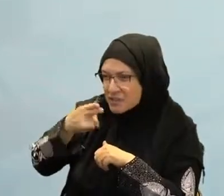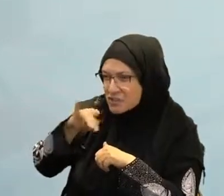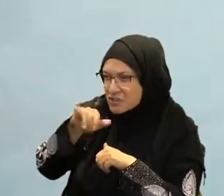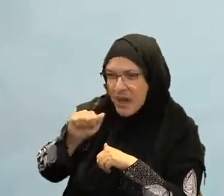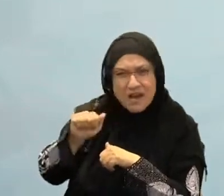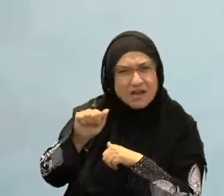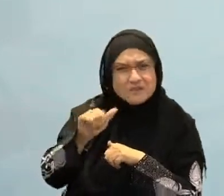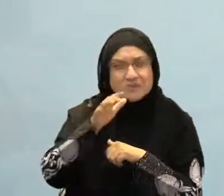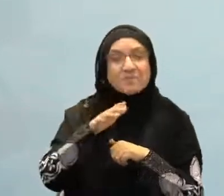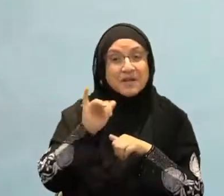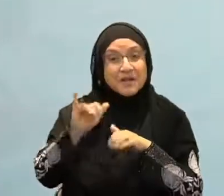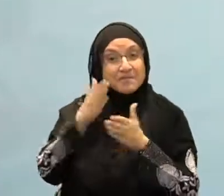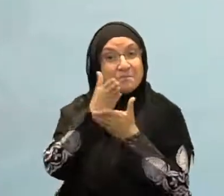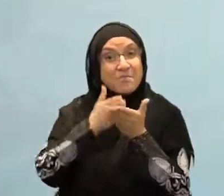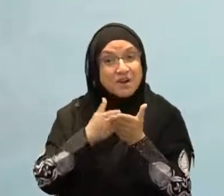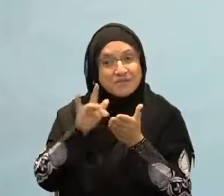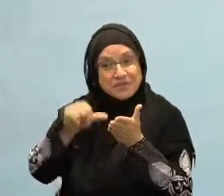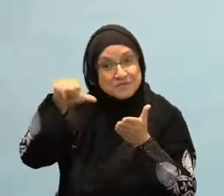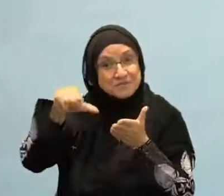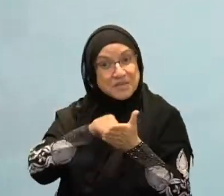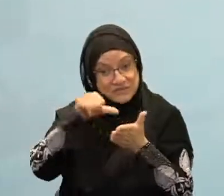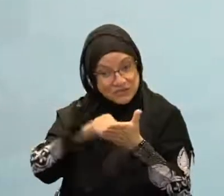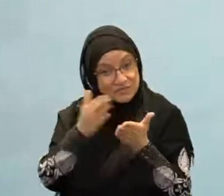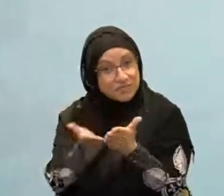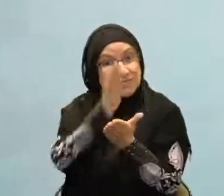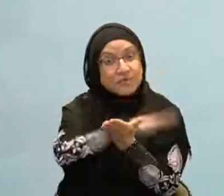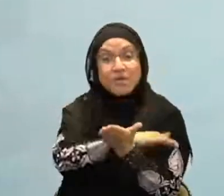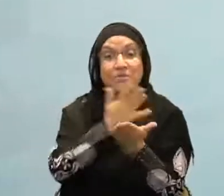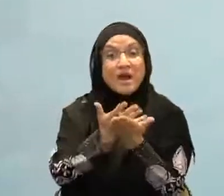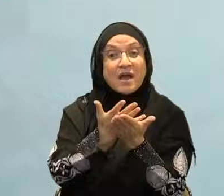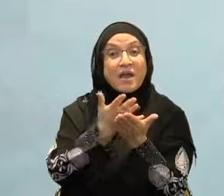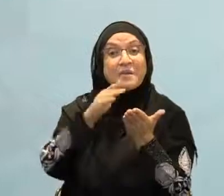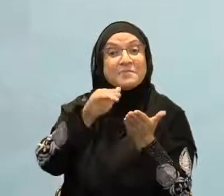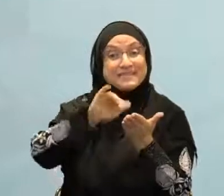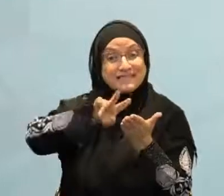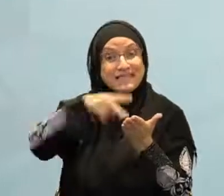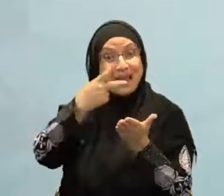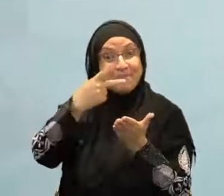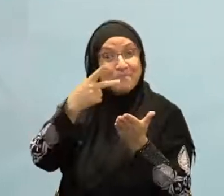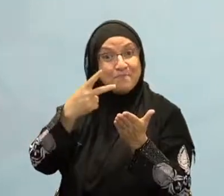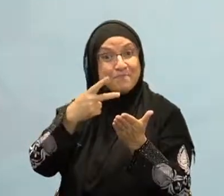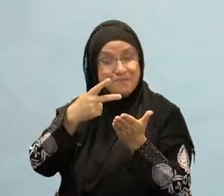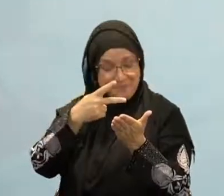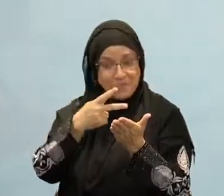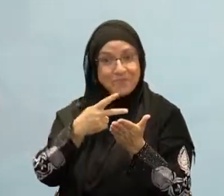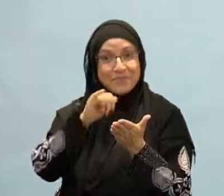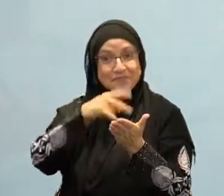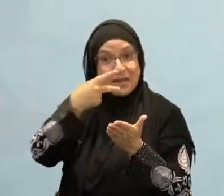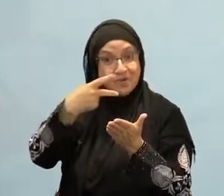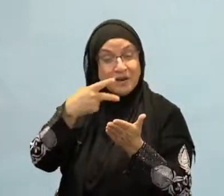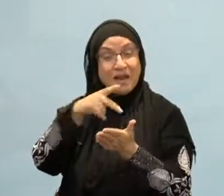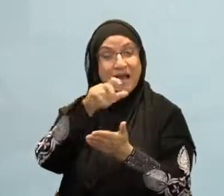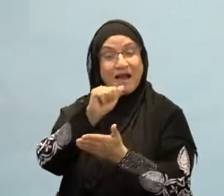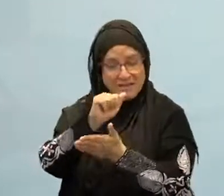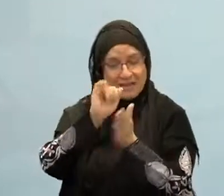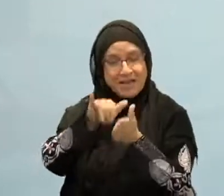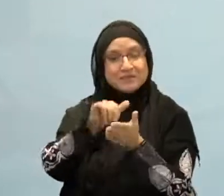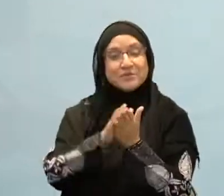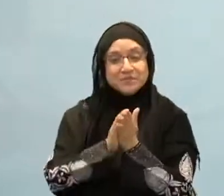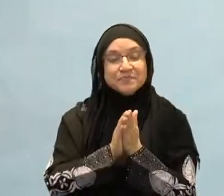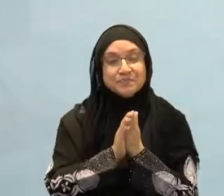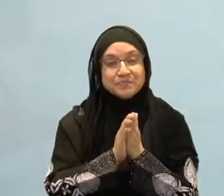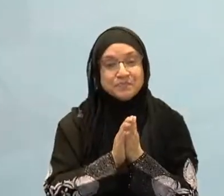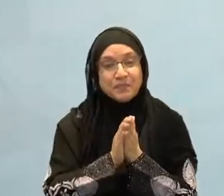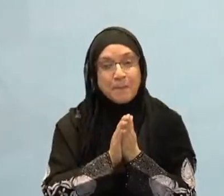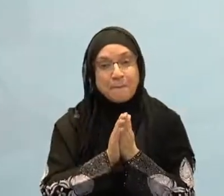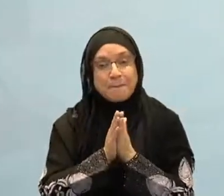half is one ayah, is one ayah. And Aisha radiya Allah ta'ala anha says that Allah withheld